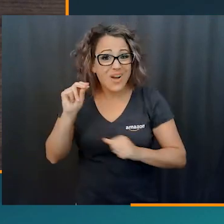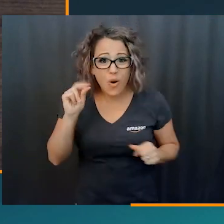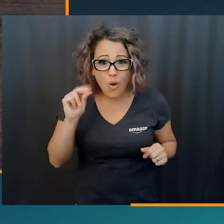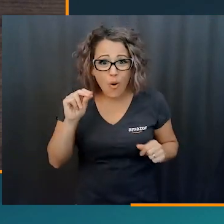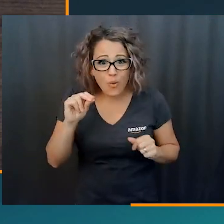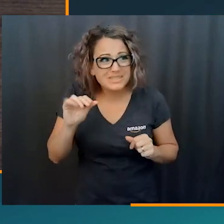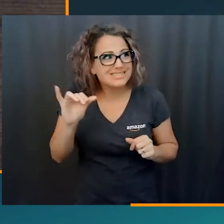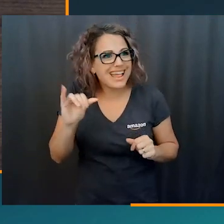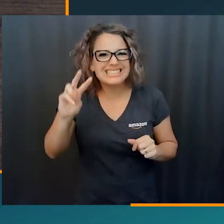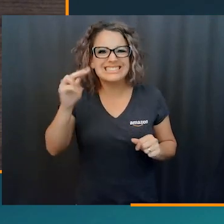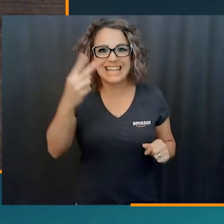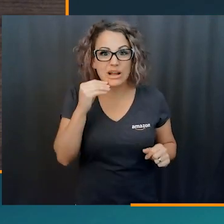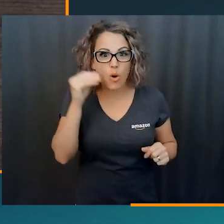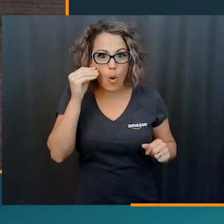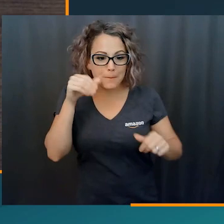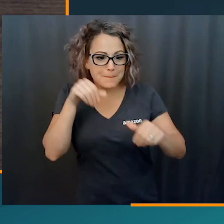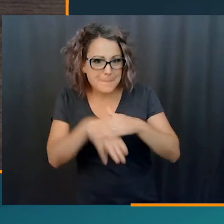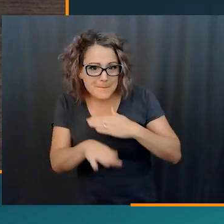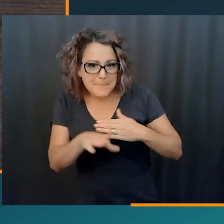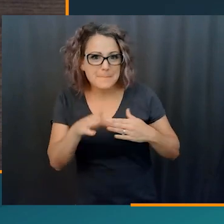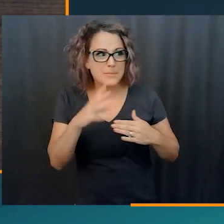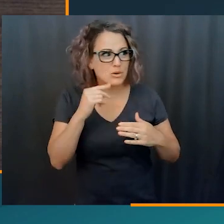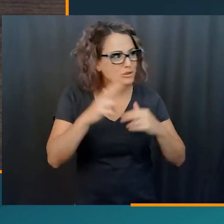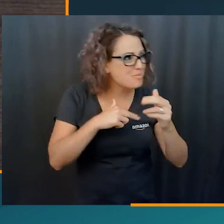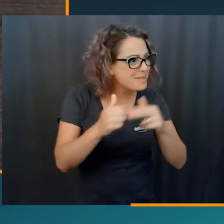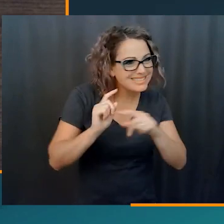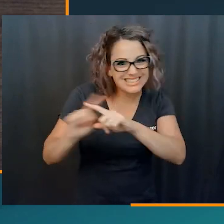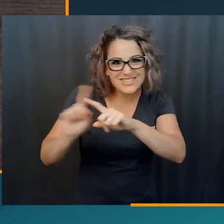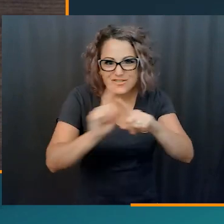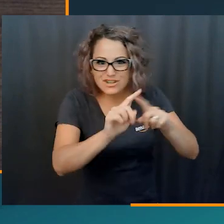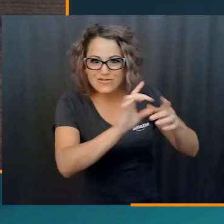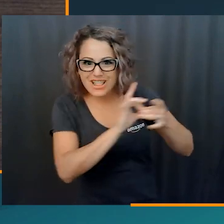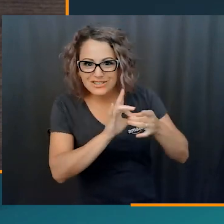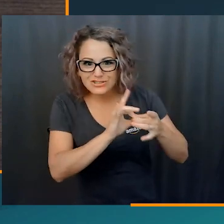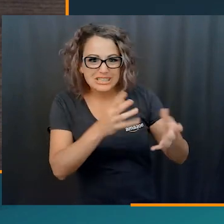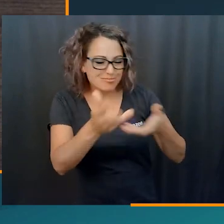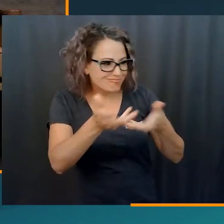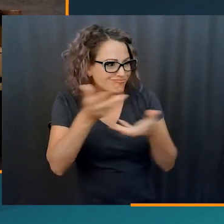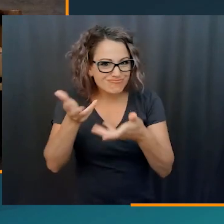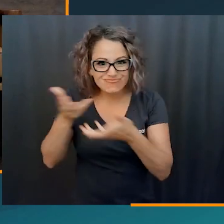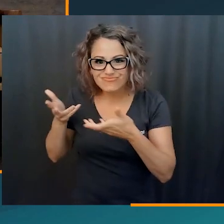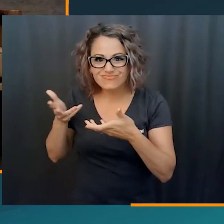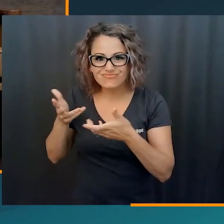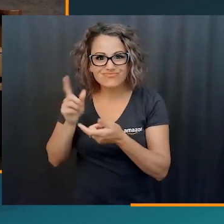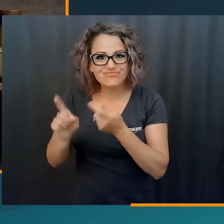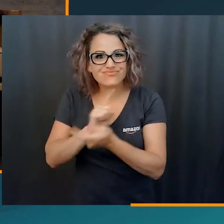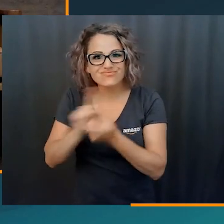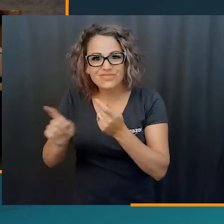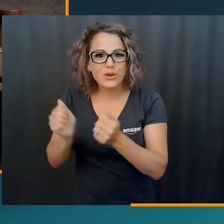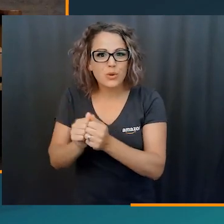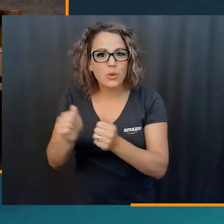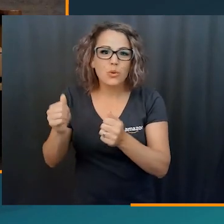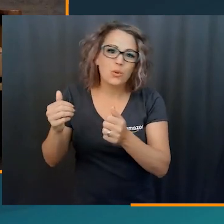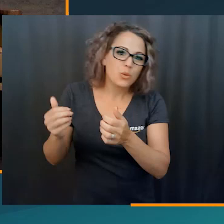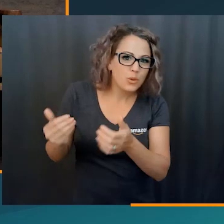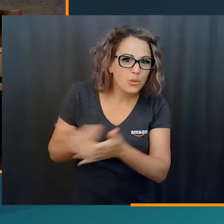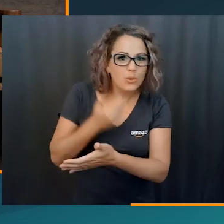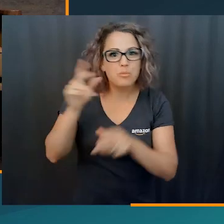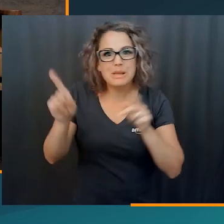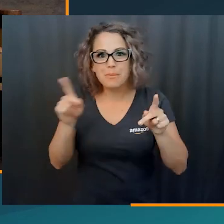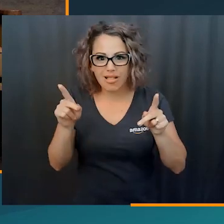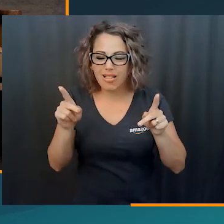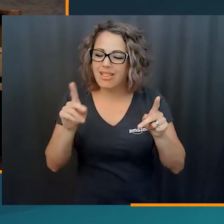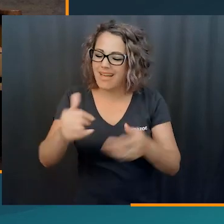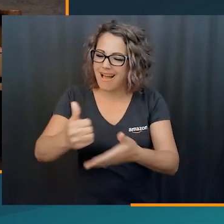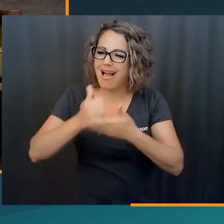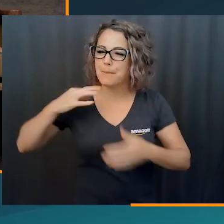into a workplace. You're going into like your second home almost. Right. So, and getting to build like all these different relationships and meet all